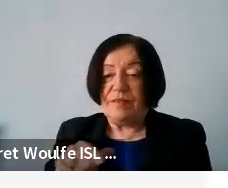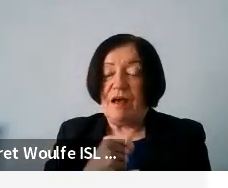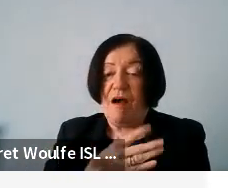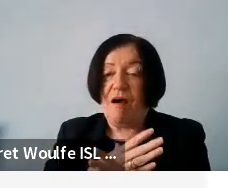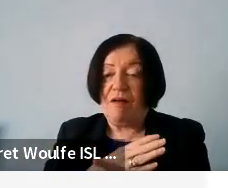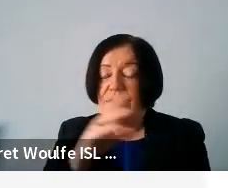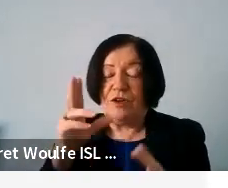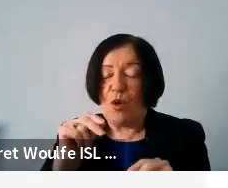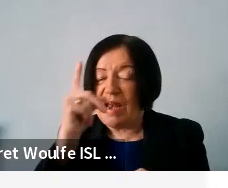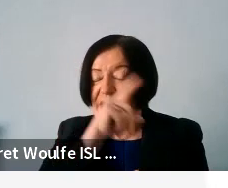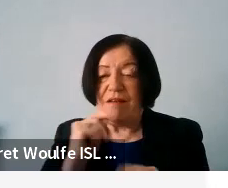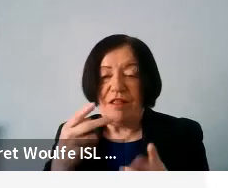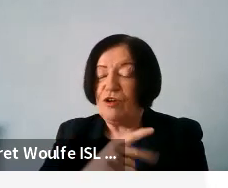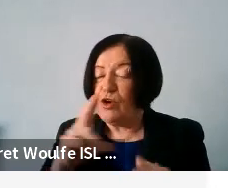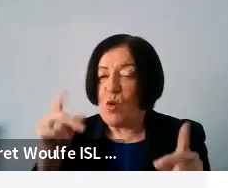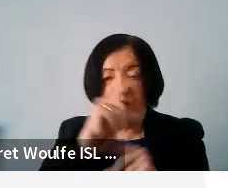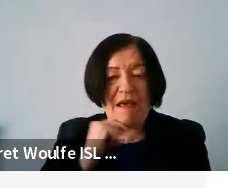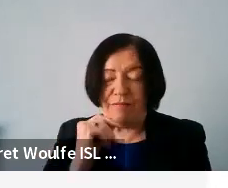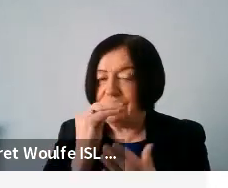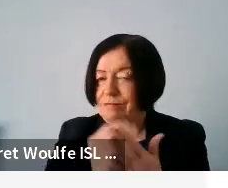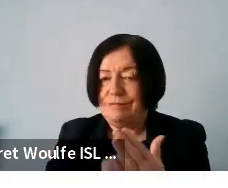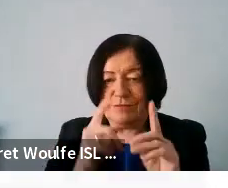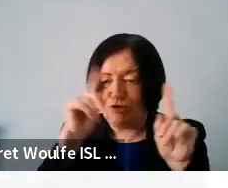anonymous, as you can see, there are no names on the screen. So